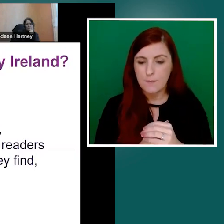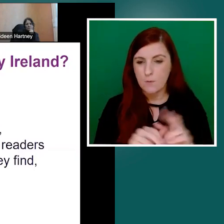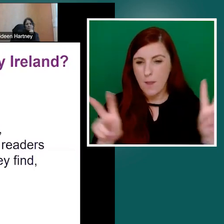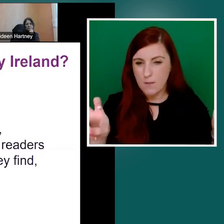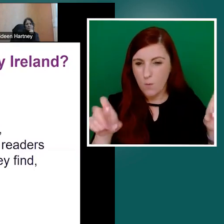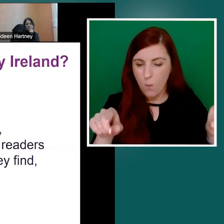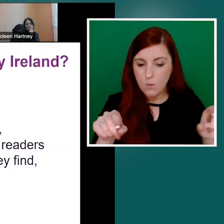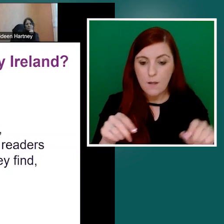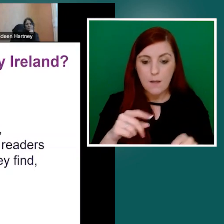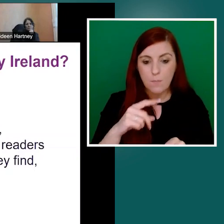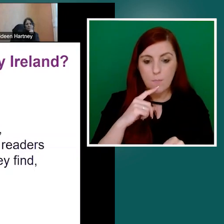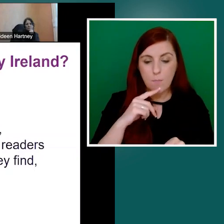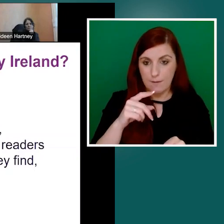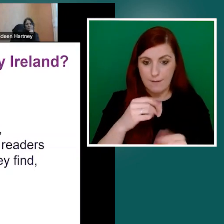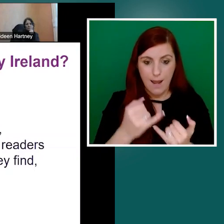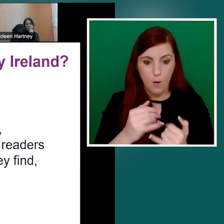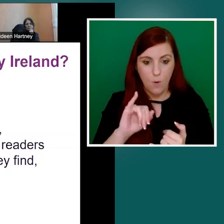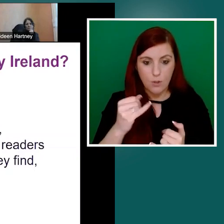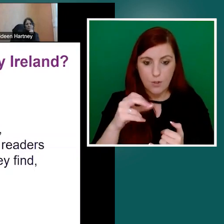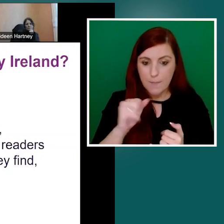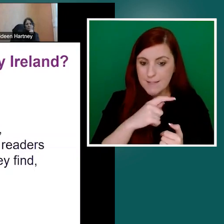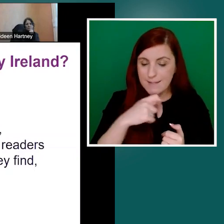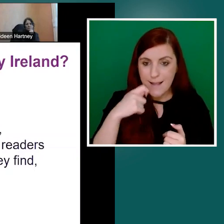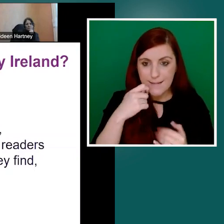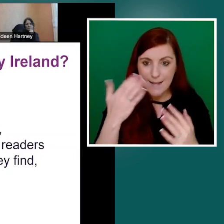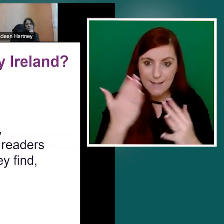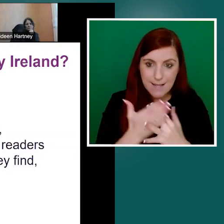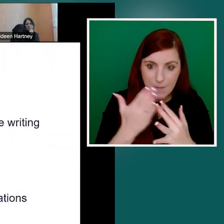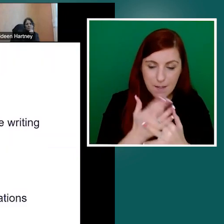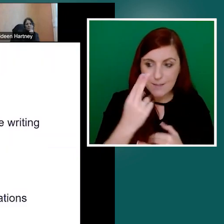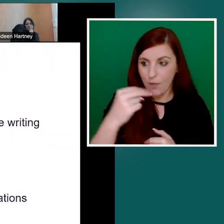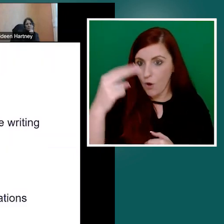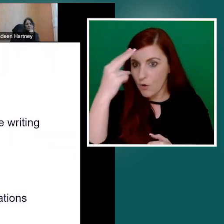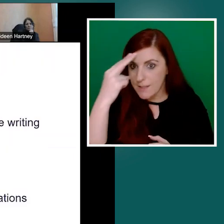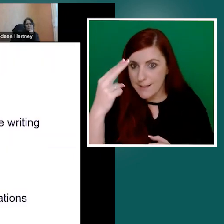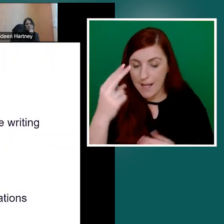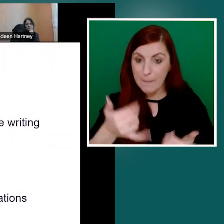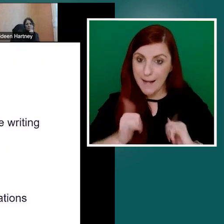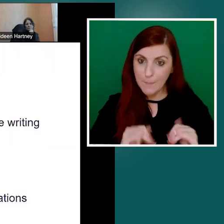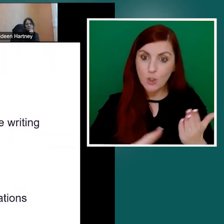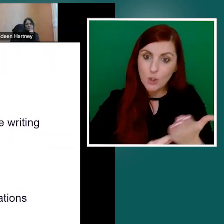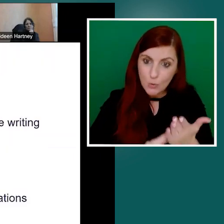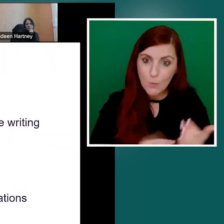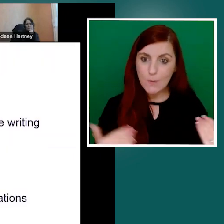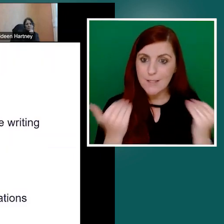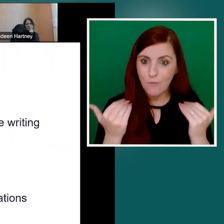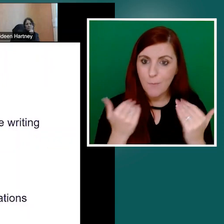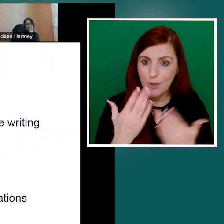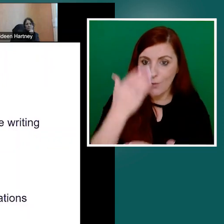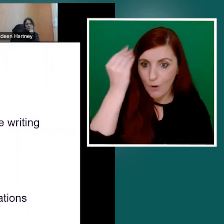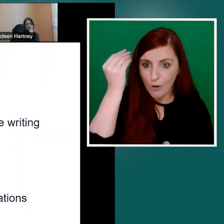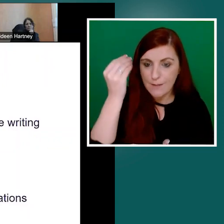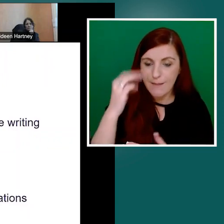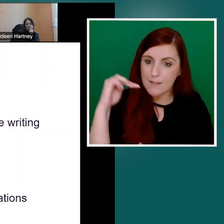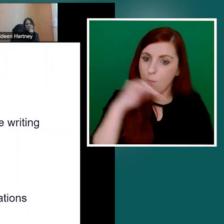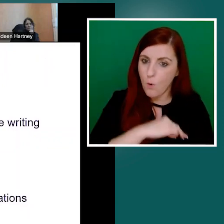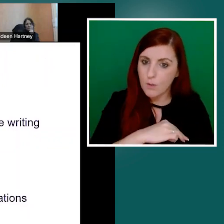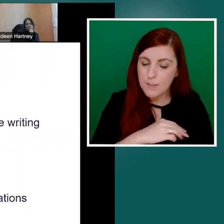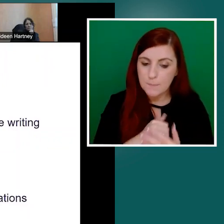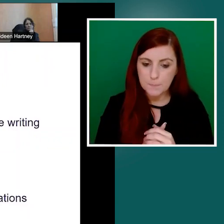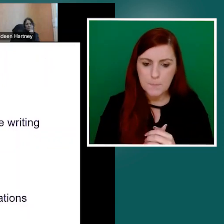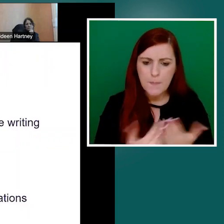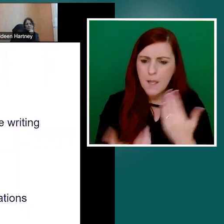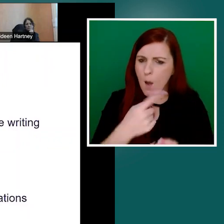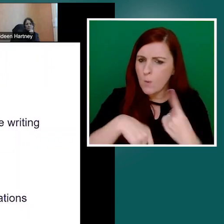key to that definition. So how can we all create a literacy friendly Ireland? Here are two or top five